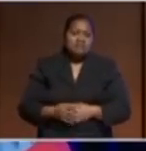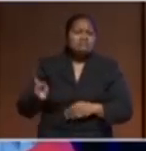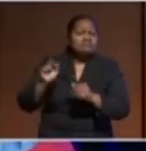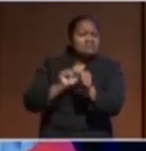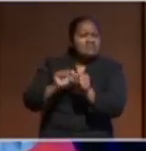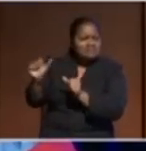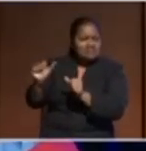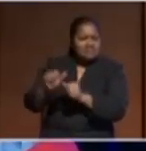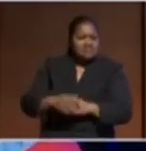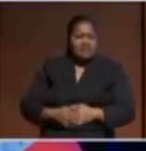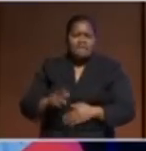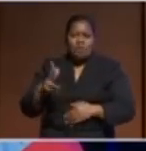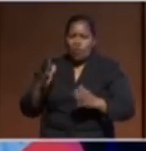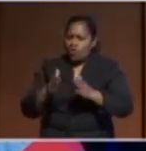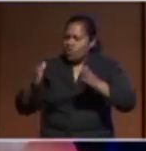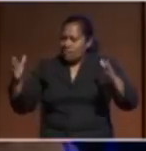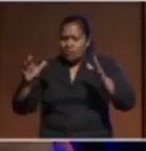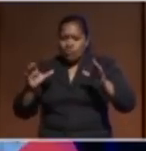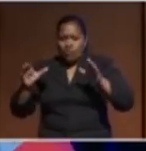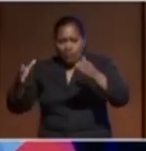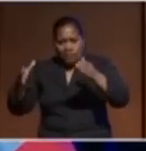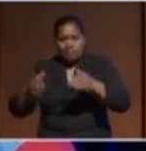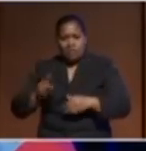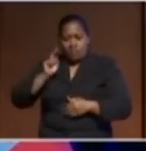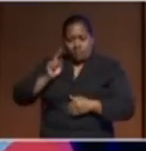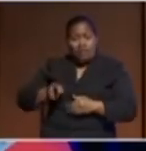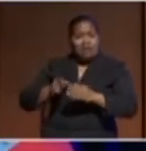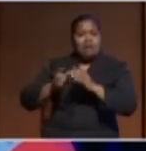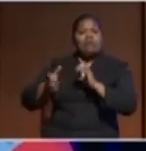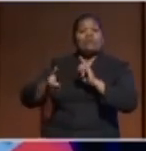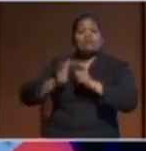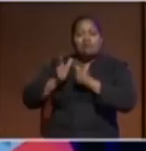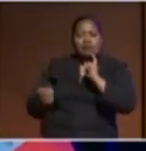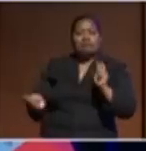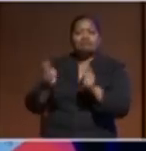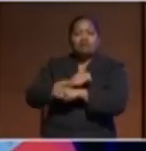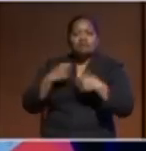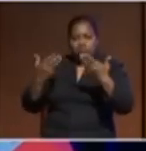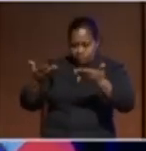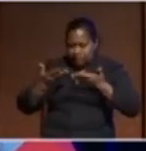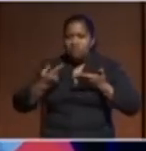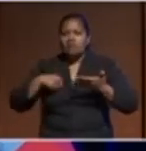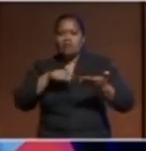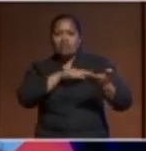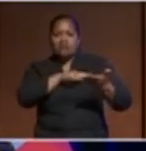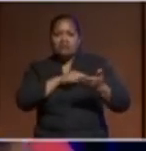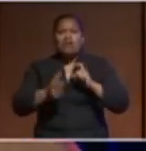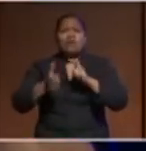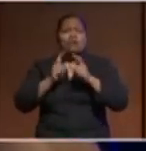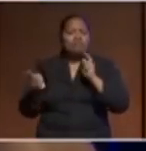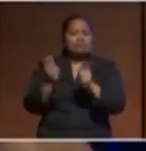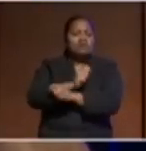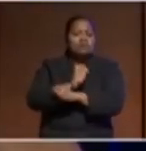the wider group. And this is why climate change brings that principle to the forefront. Because climate change is about